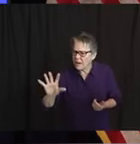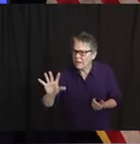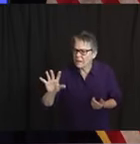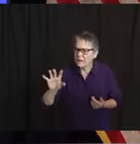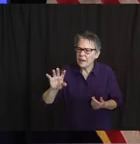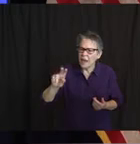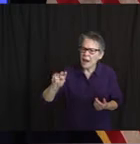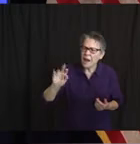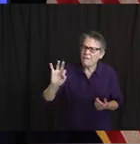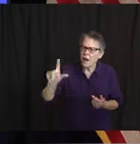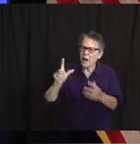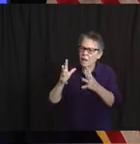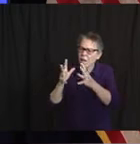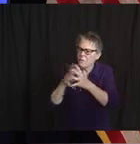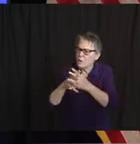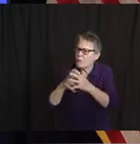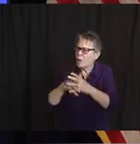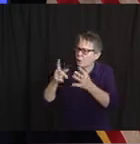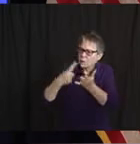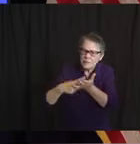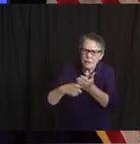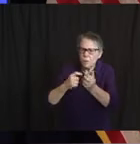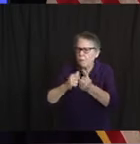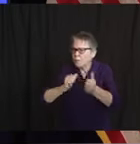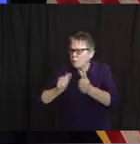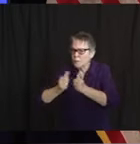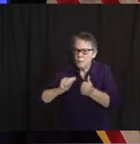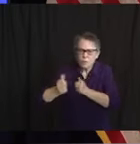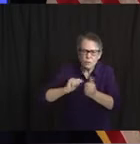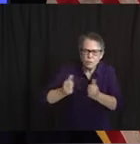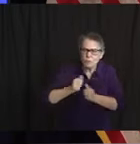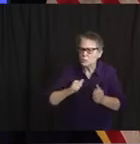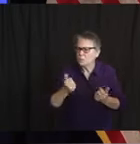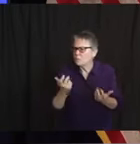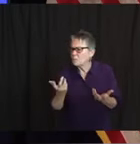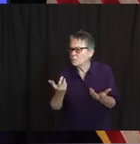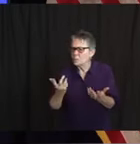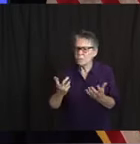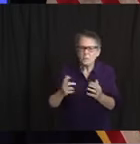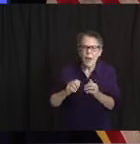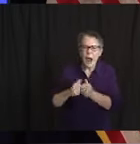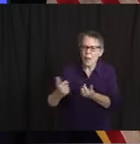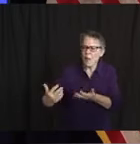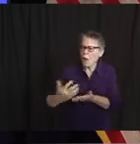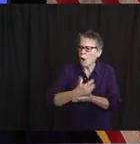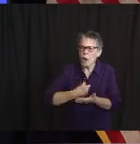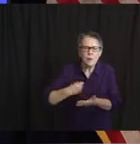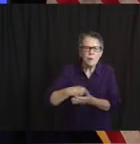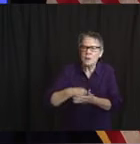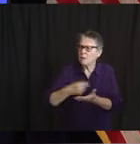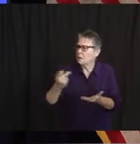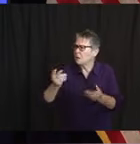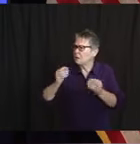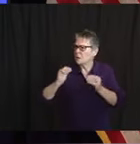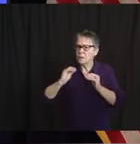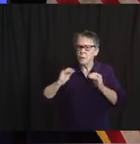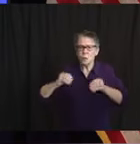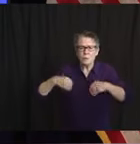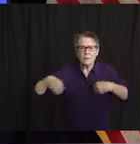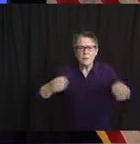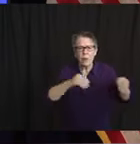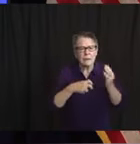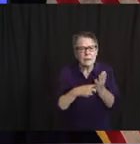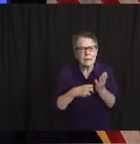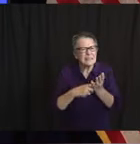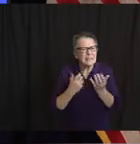Devils? How do you think any of these teams could make money if they're not getting ticket sales, and there's no concessions? Second